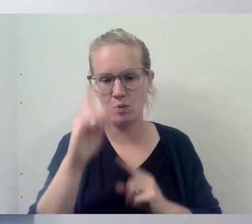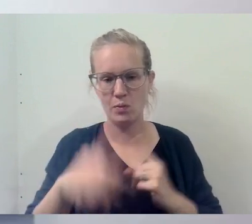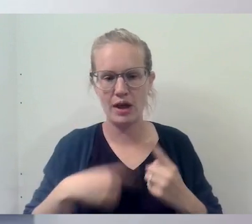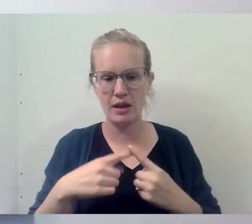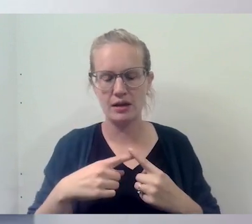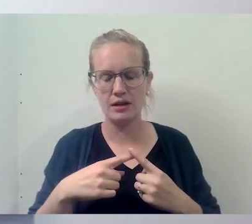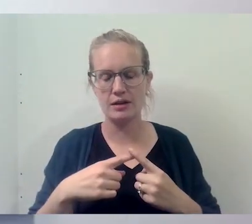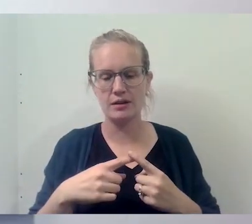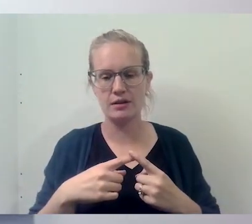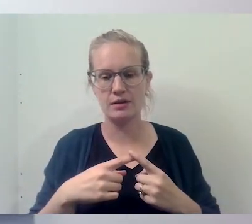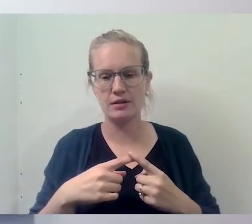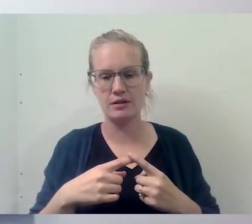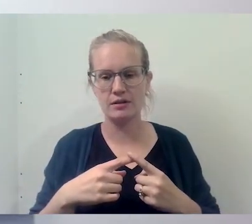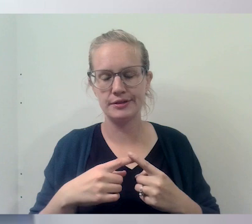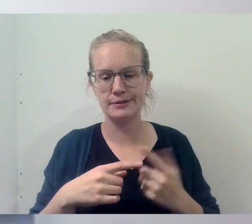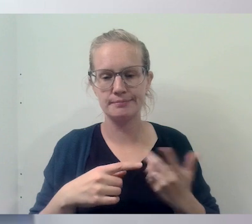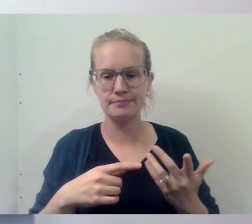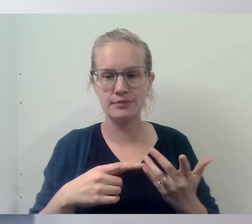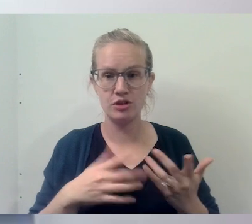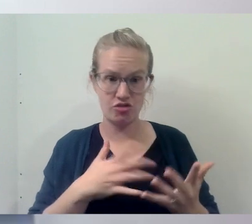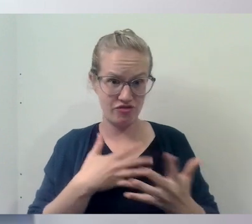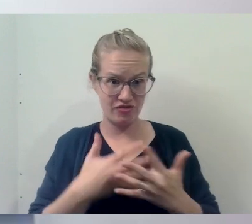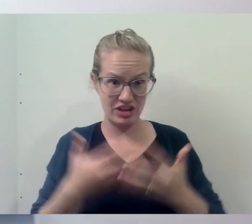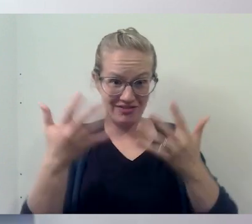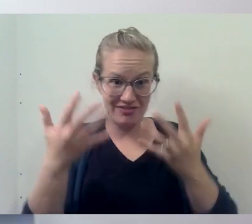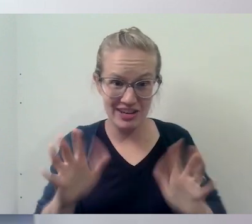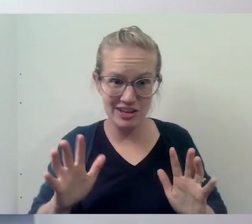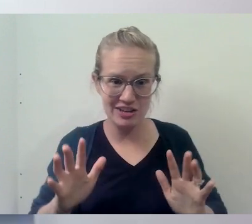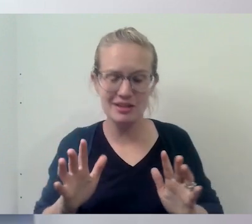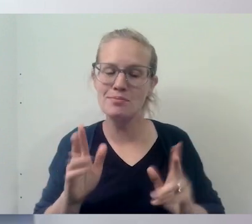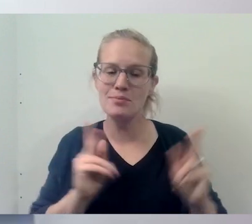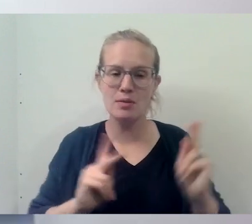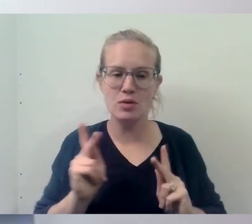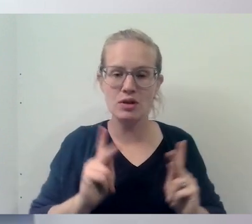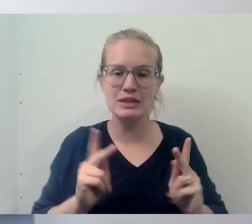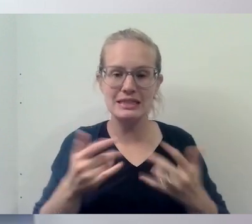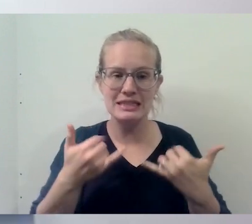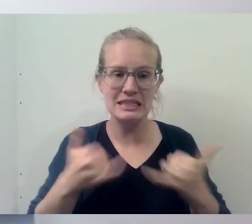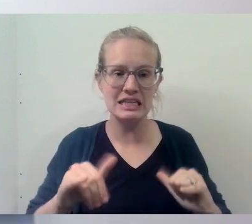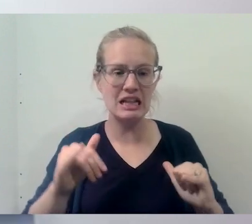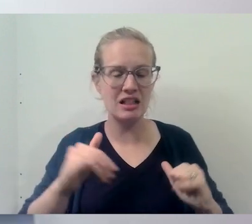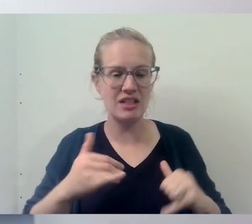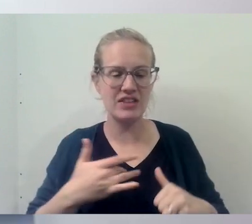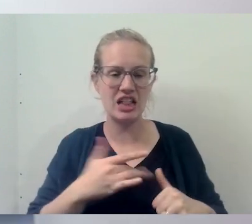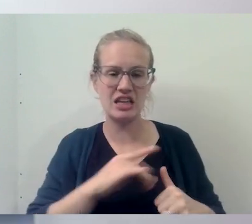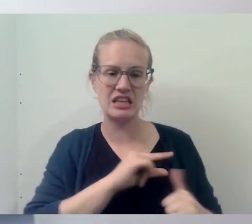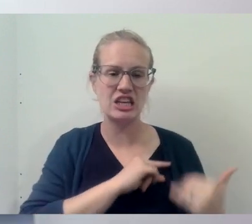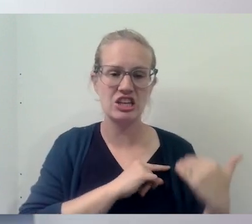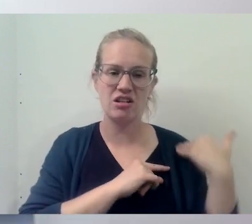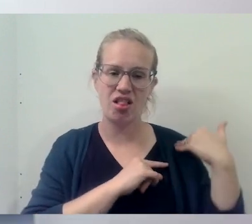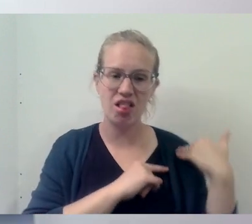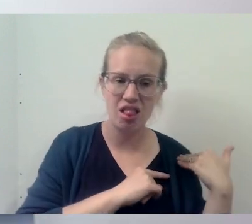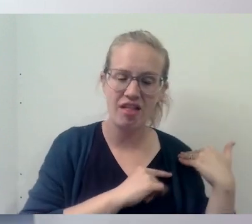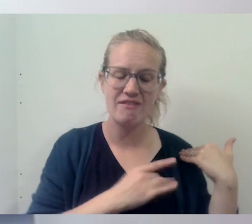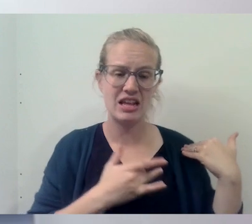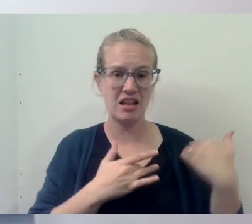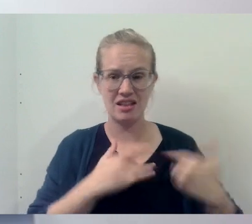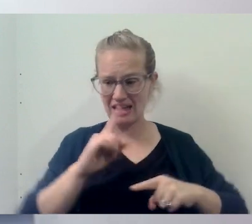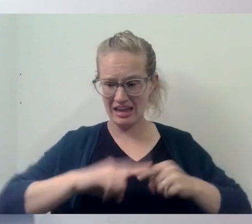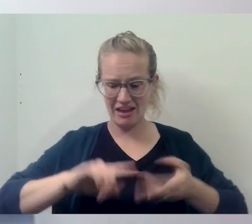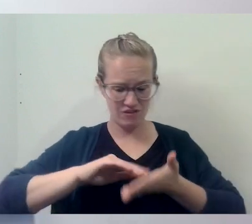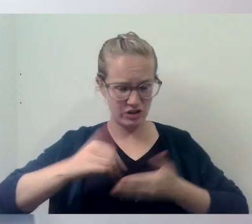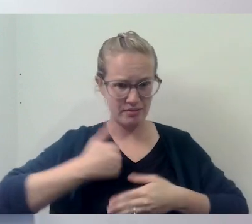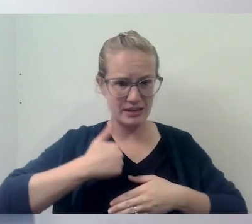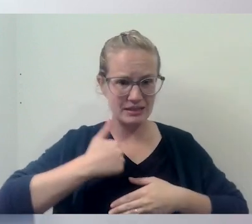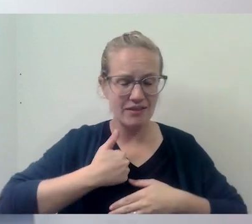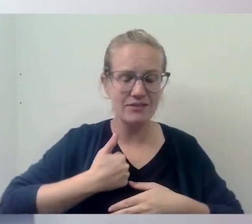when someone, even after confession and some people still carry the guilt or they feel they cannot forgive themselves.